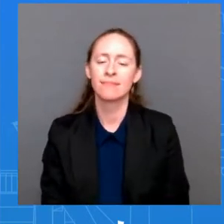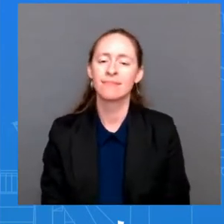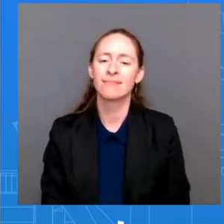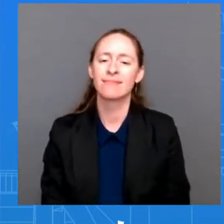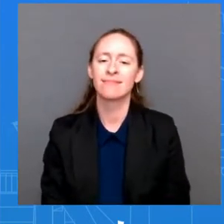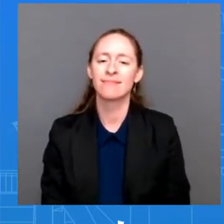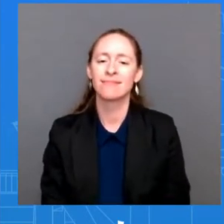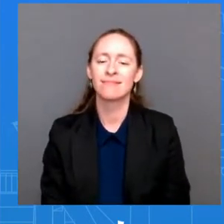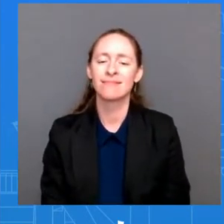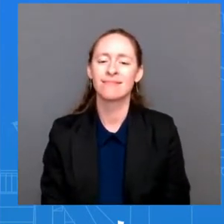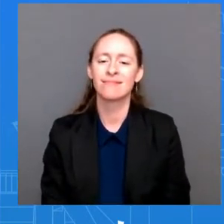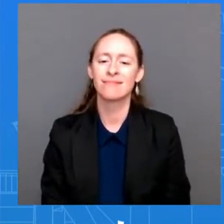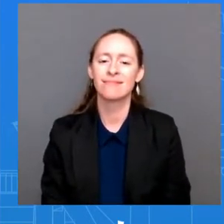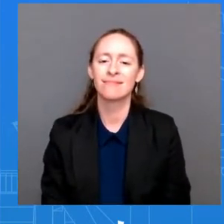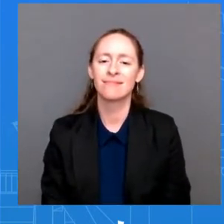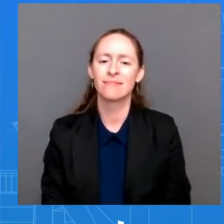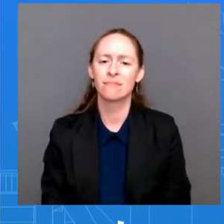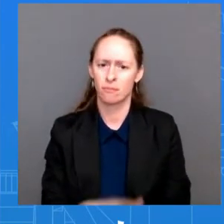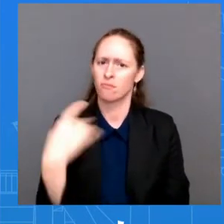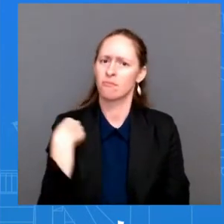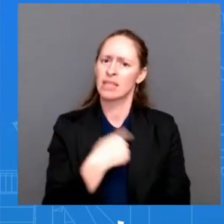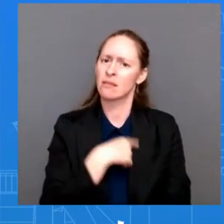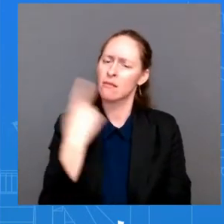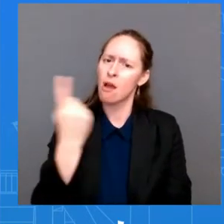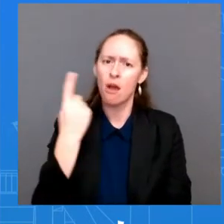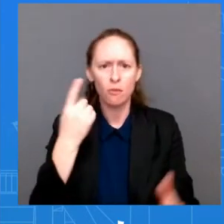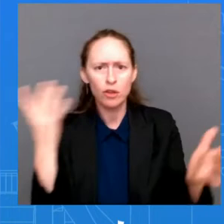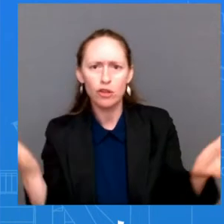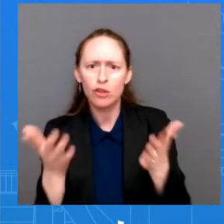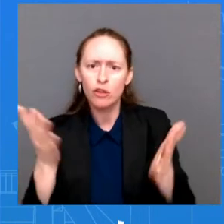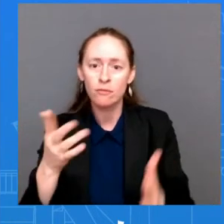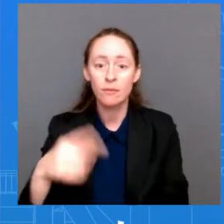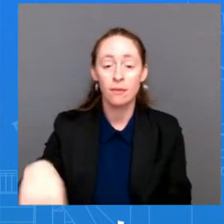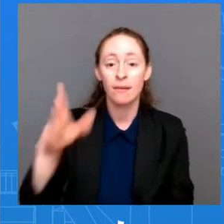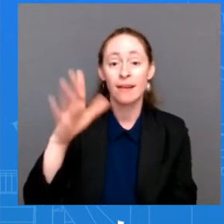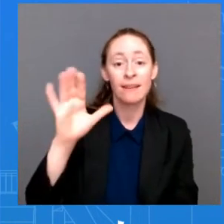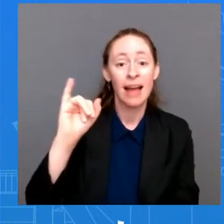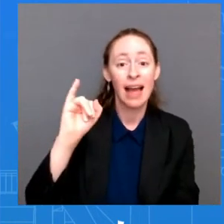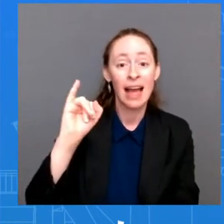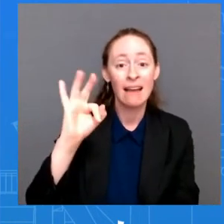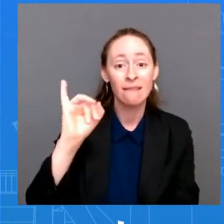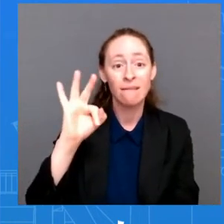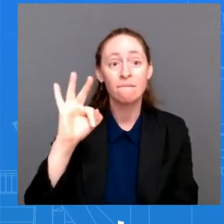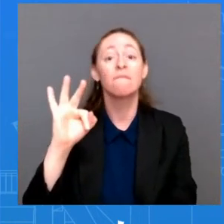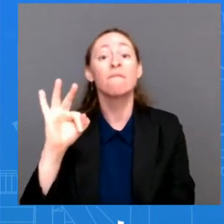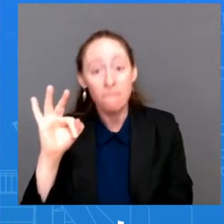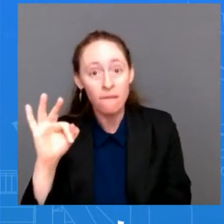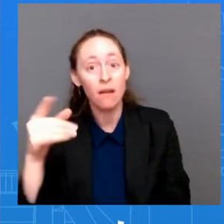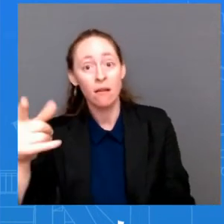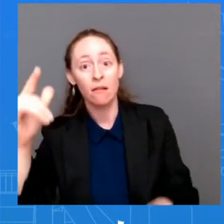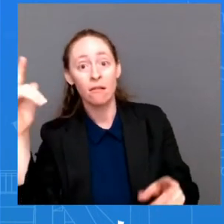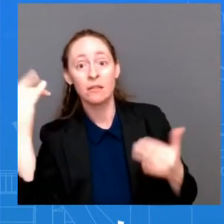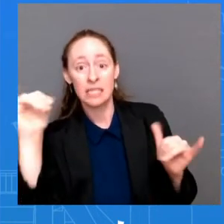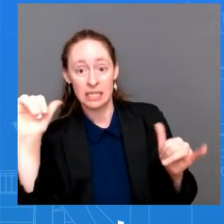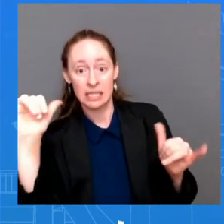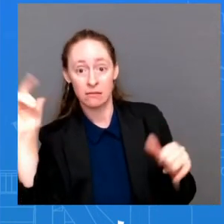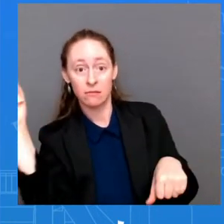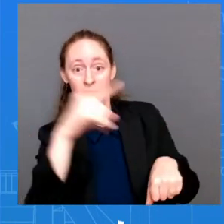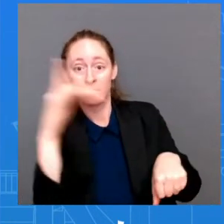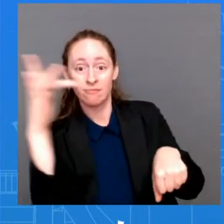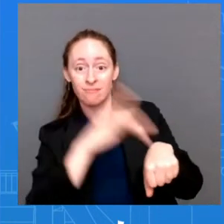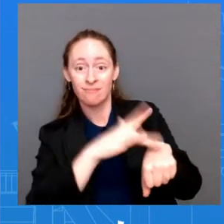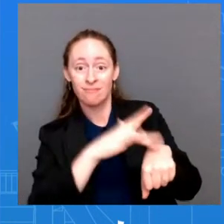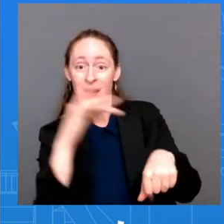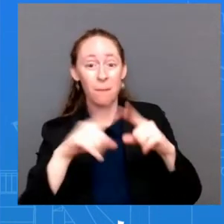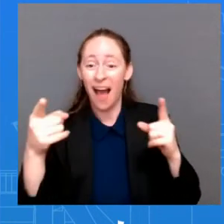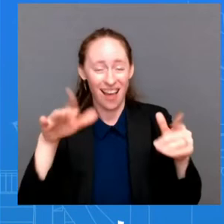China to, if she goes, to see this for exactly what it is. Nothing new. No change